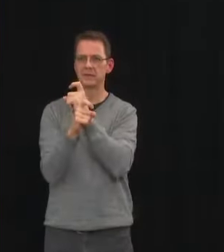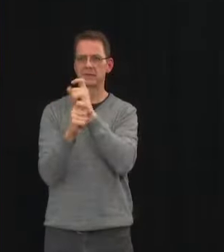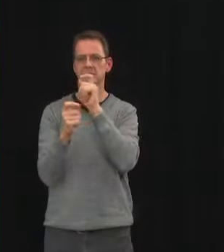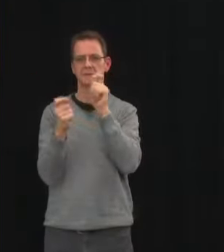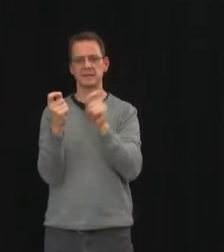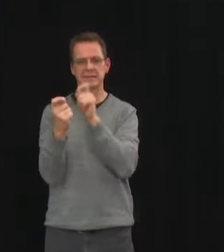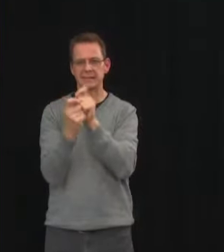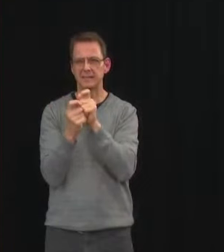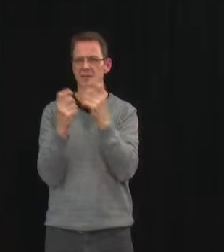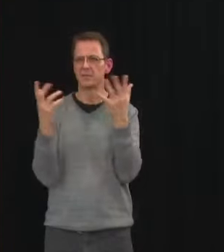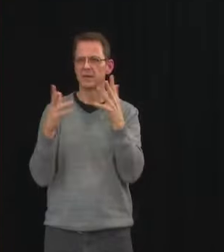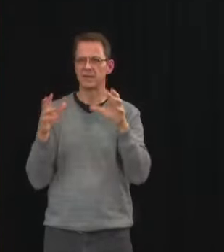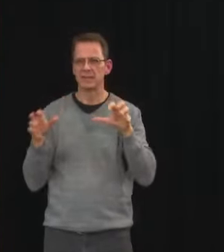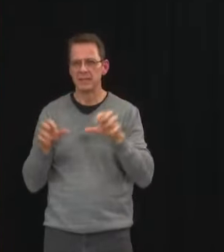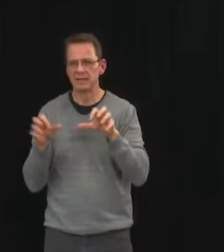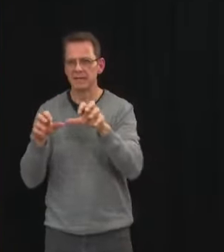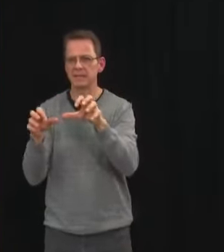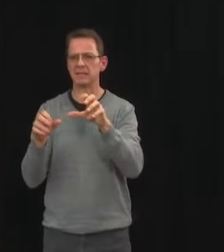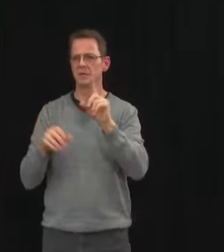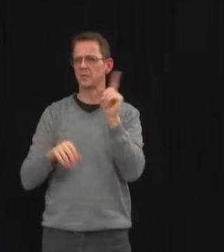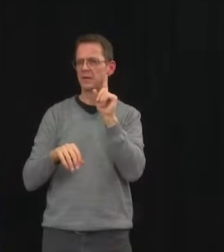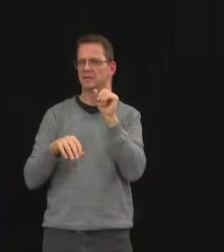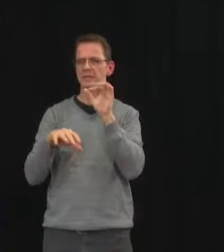just hasn't been completed at this point in time